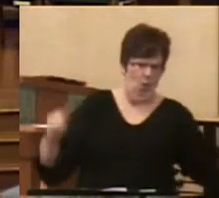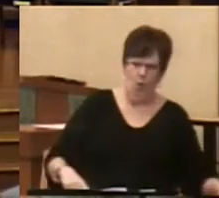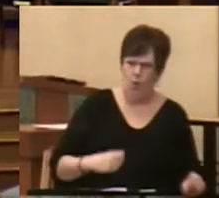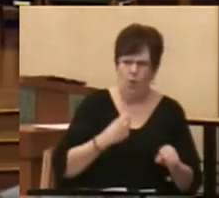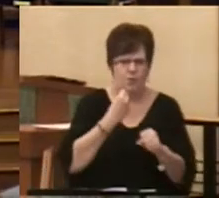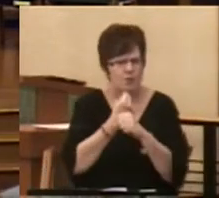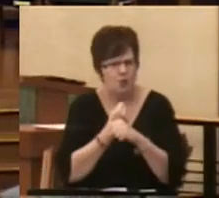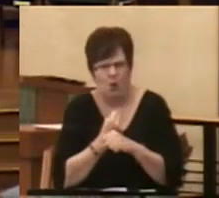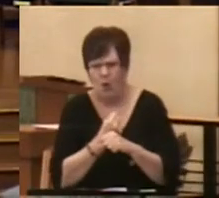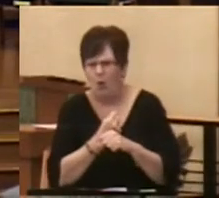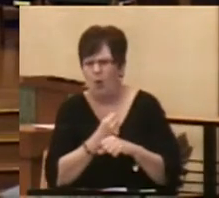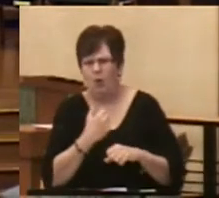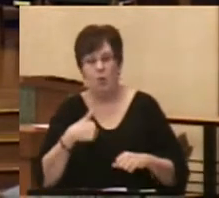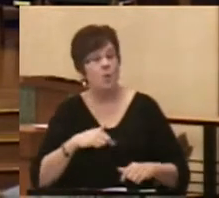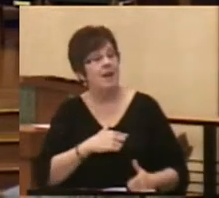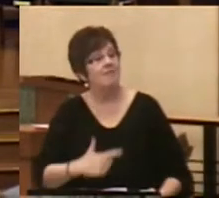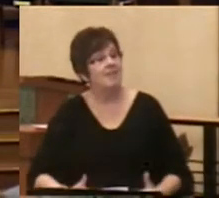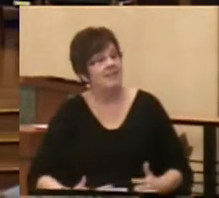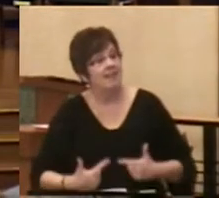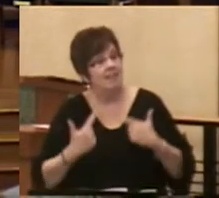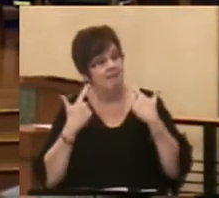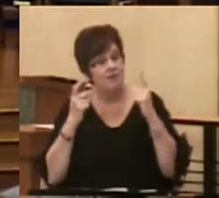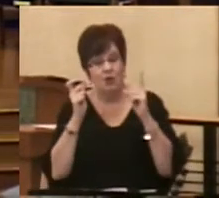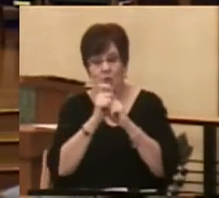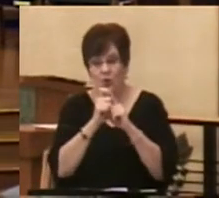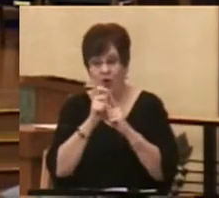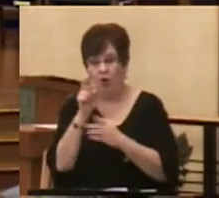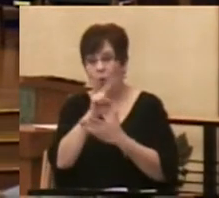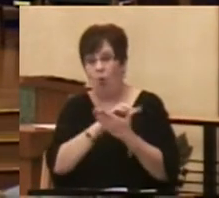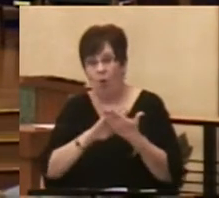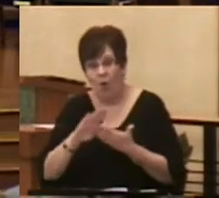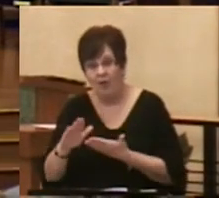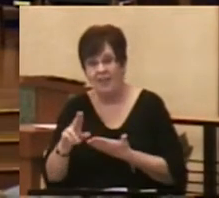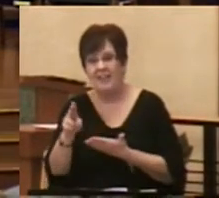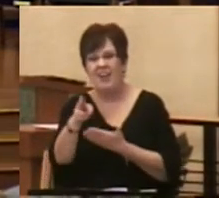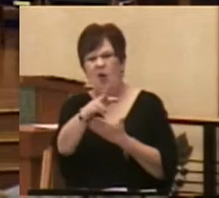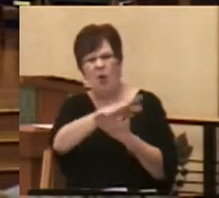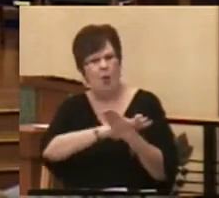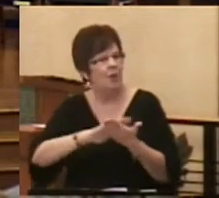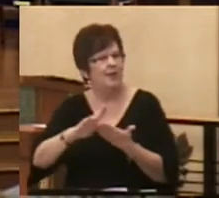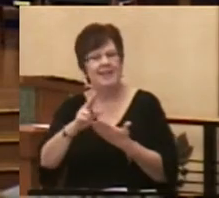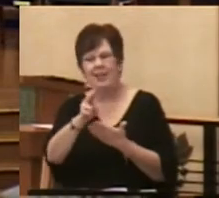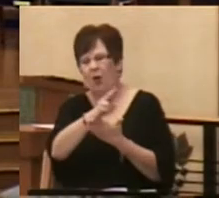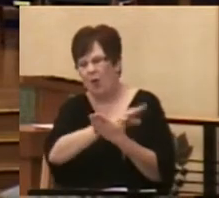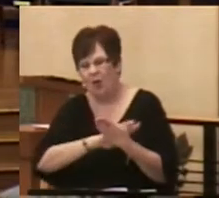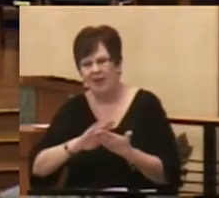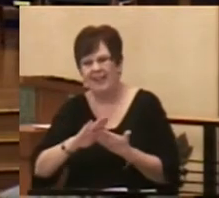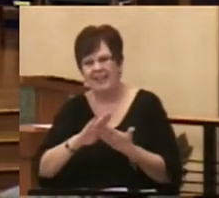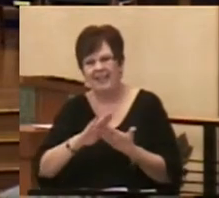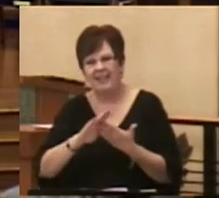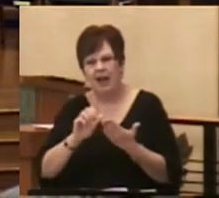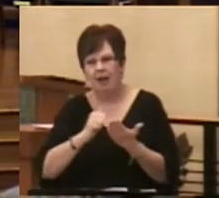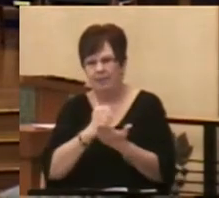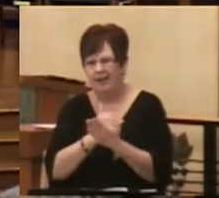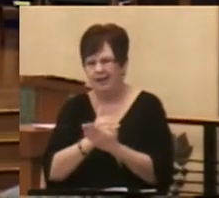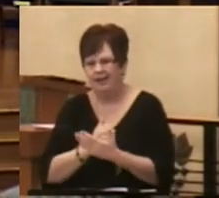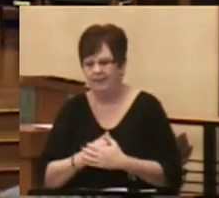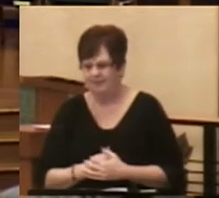We have the living word. Holy, holy, holy. Amen.